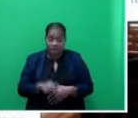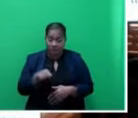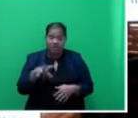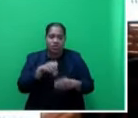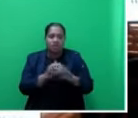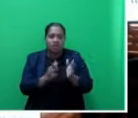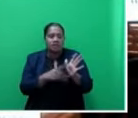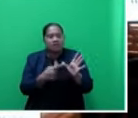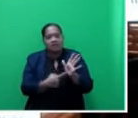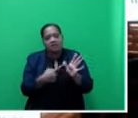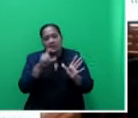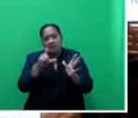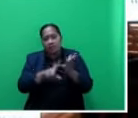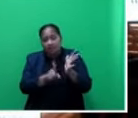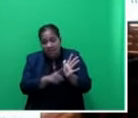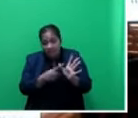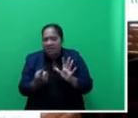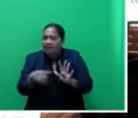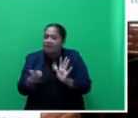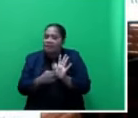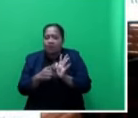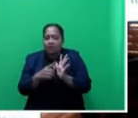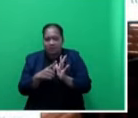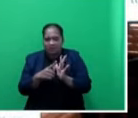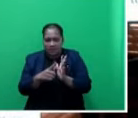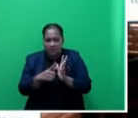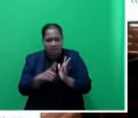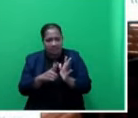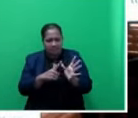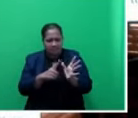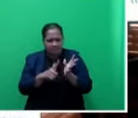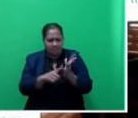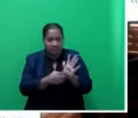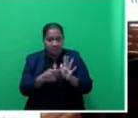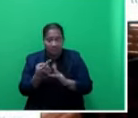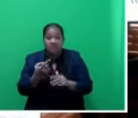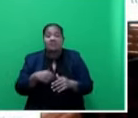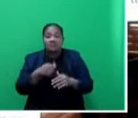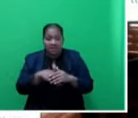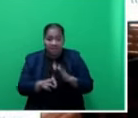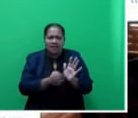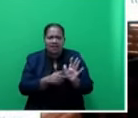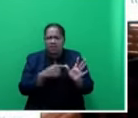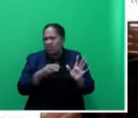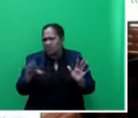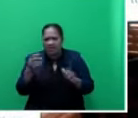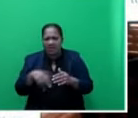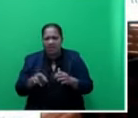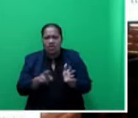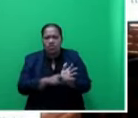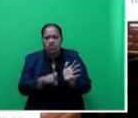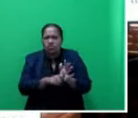Matadula and Mahoumi in Teilebu, Salian Rao in Namosi, and, of course, Narikoso and Rogobuaga in Bar. But we all understand the